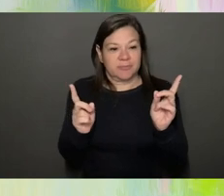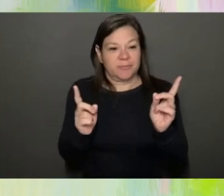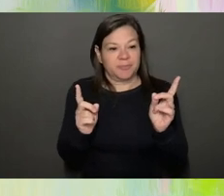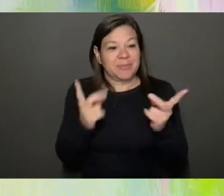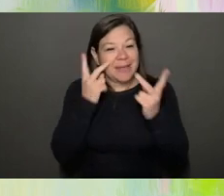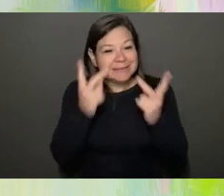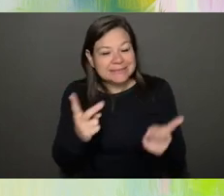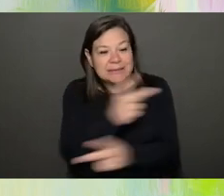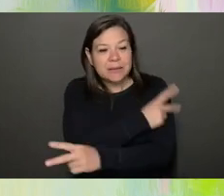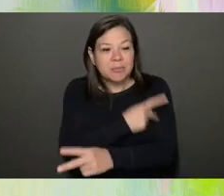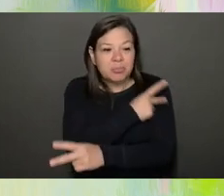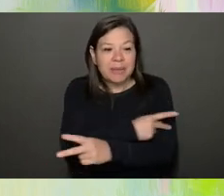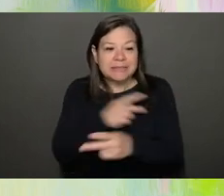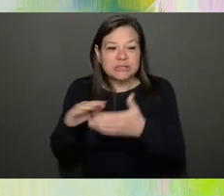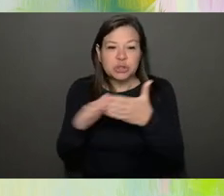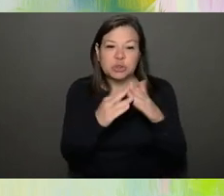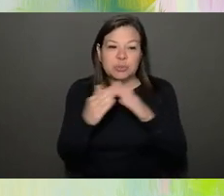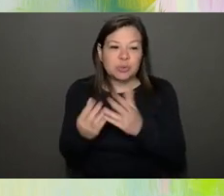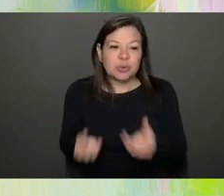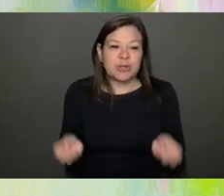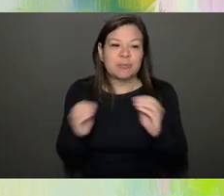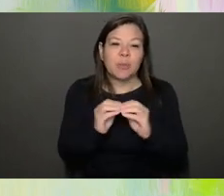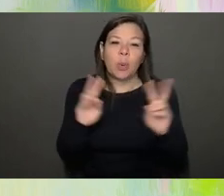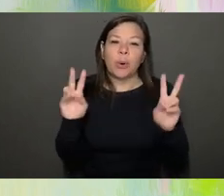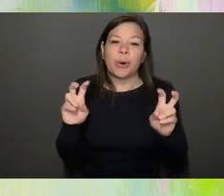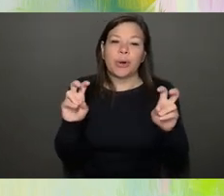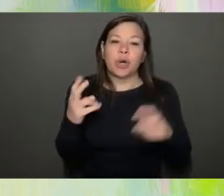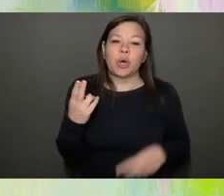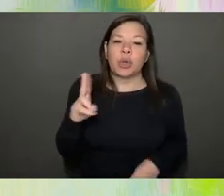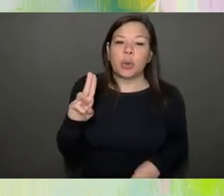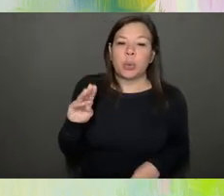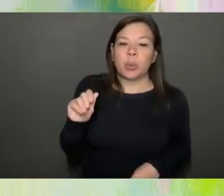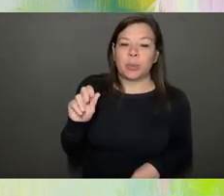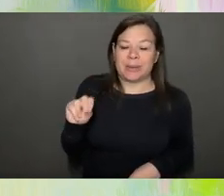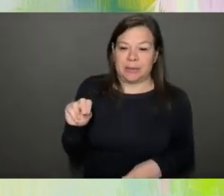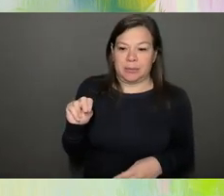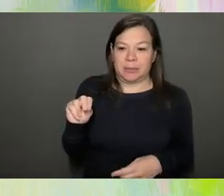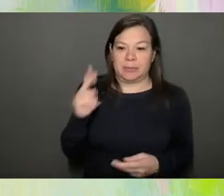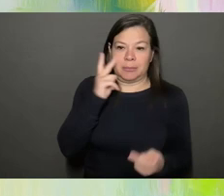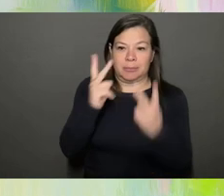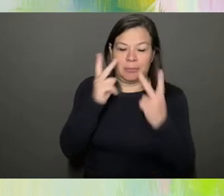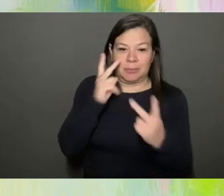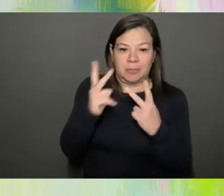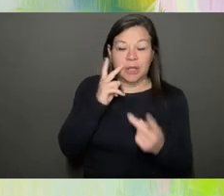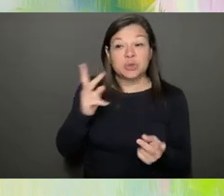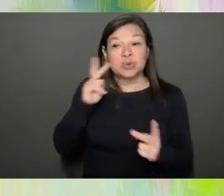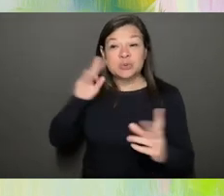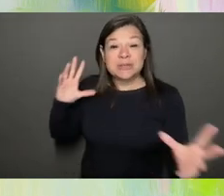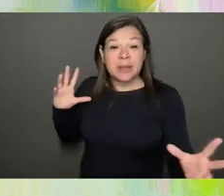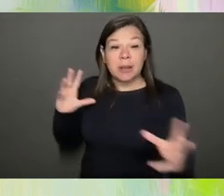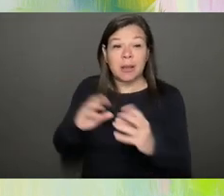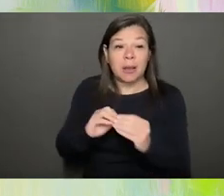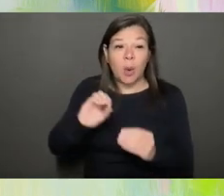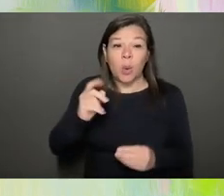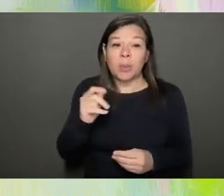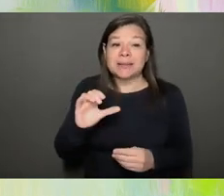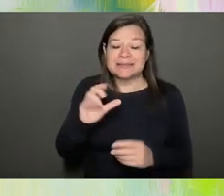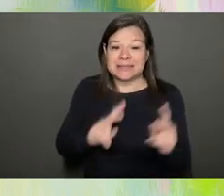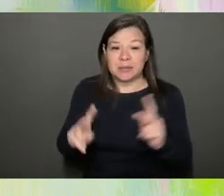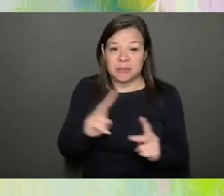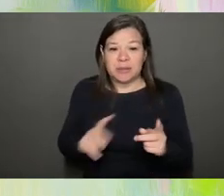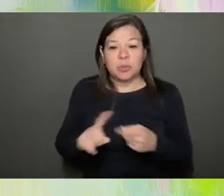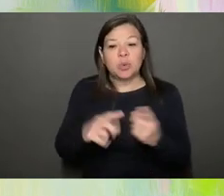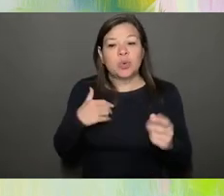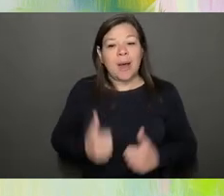more of a human lens, to see us more as holistic people who have lives outside of the illness.